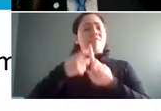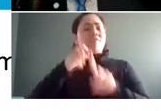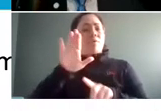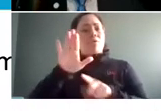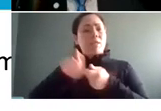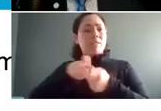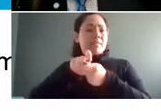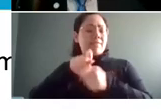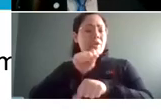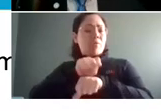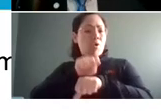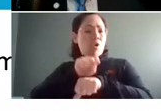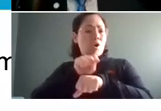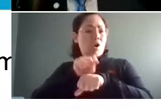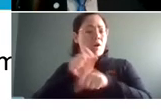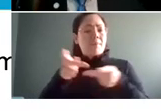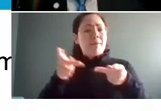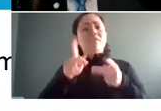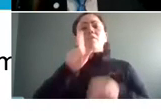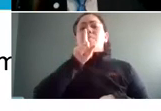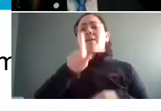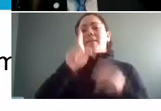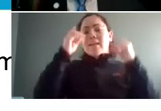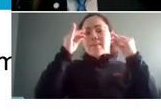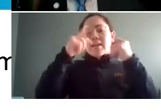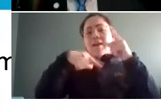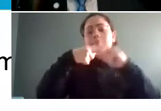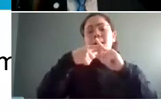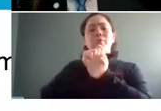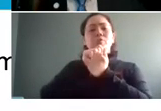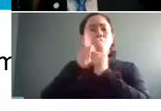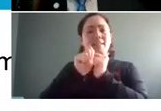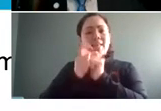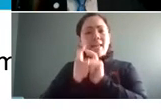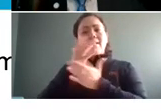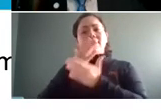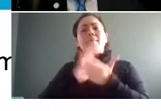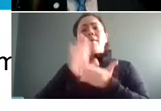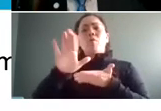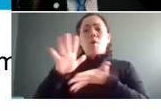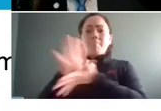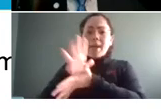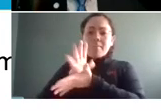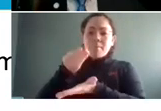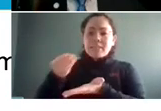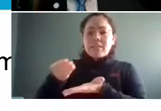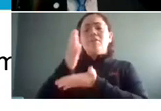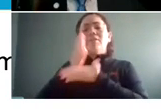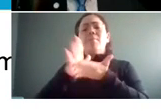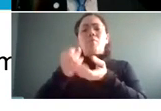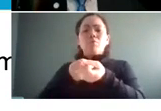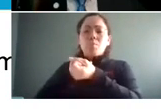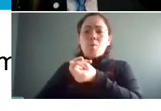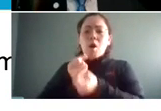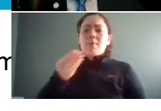workplace so thinking about translating some of those support materials um one of the things that